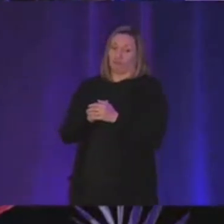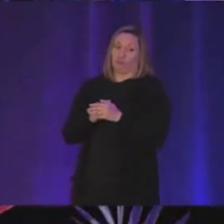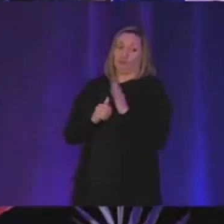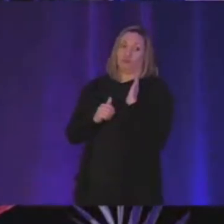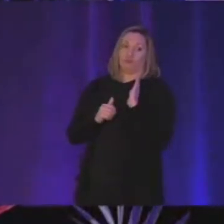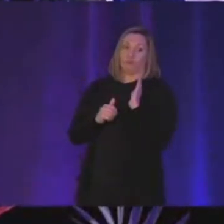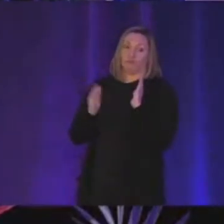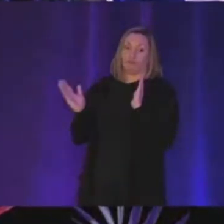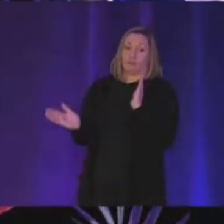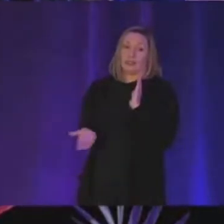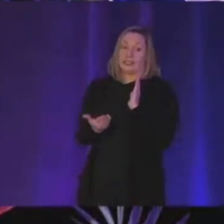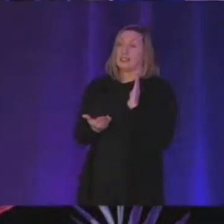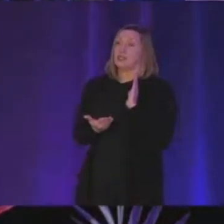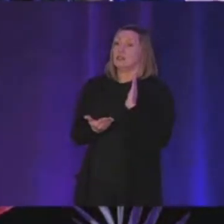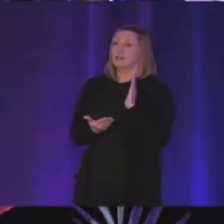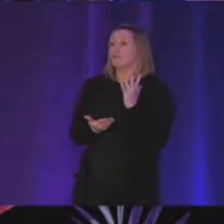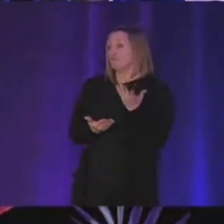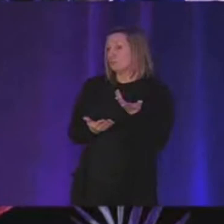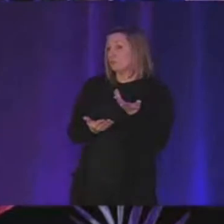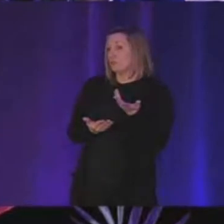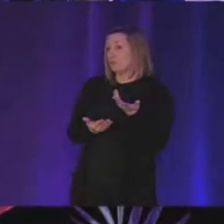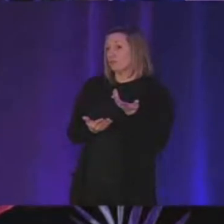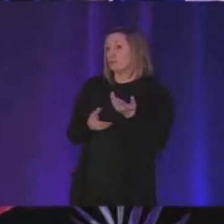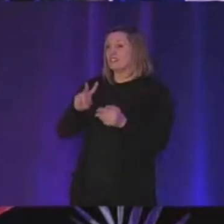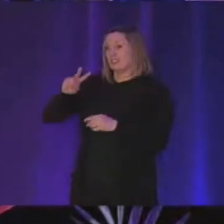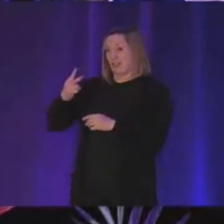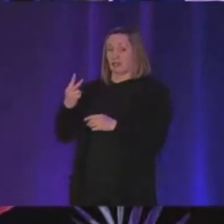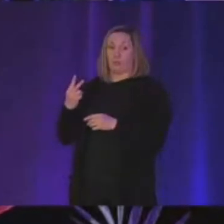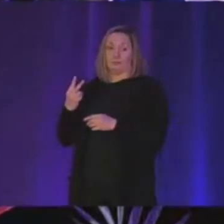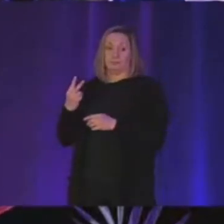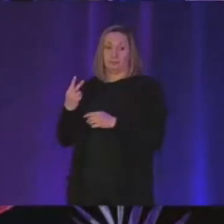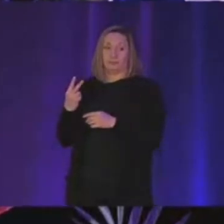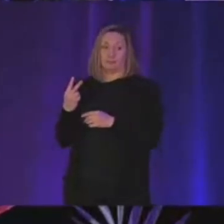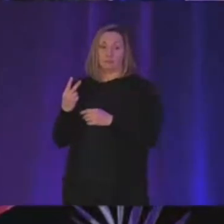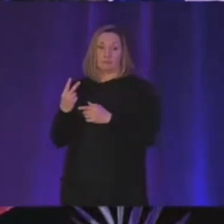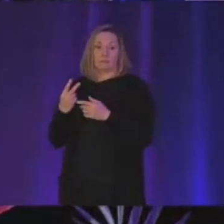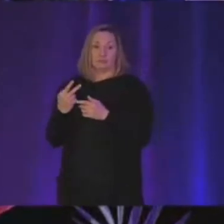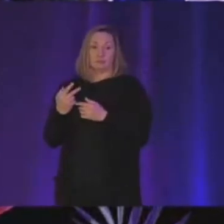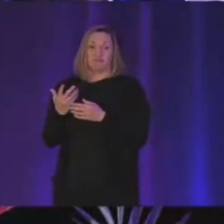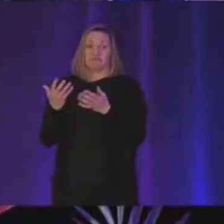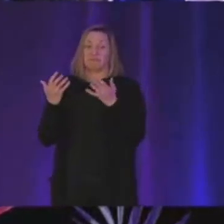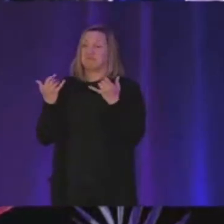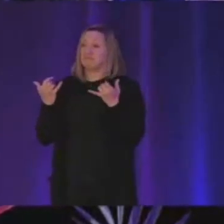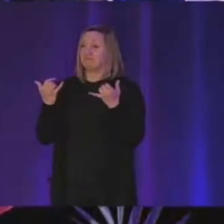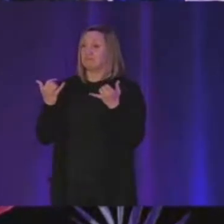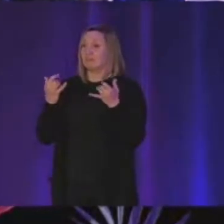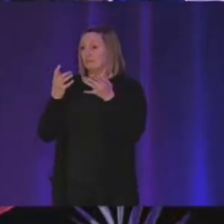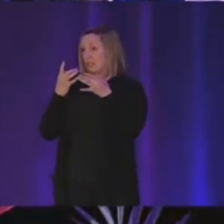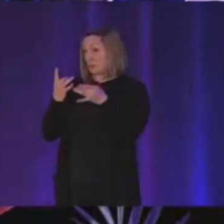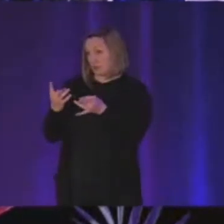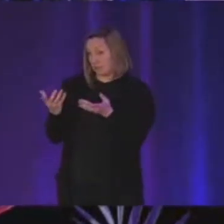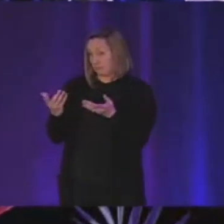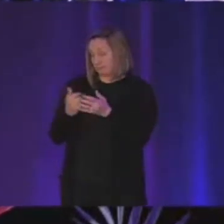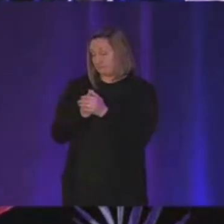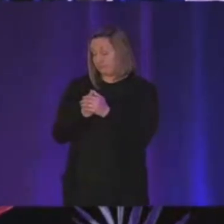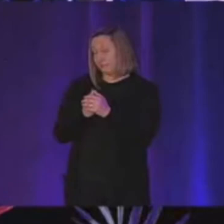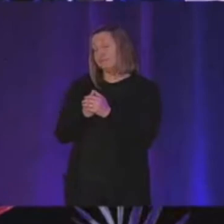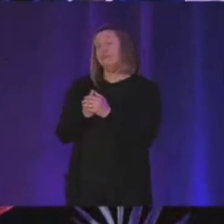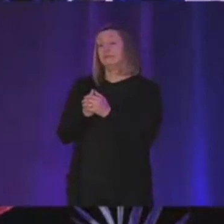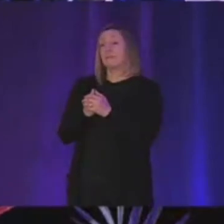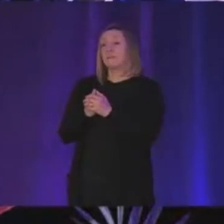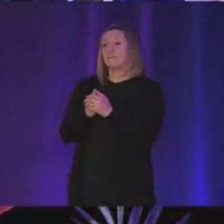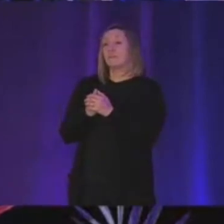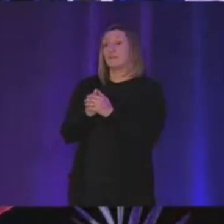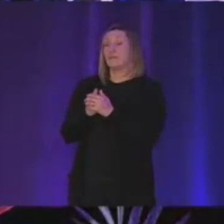is uh like this is the second one and now the interesting thing is uh